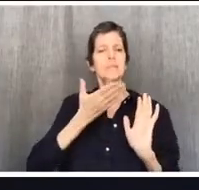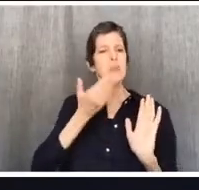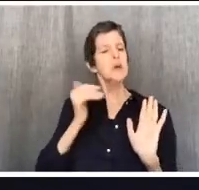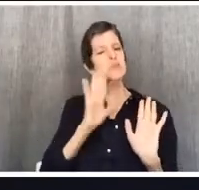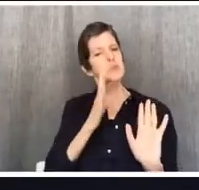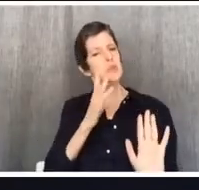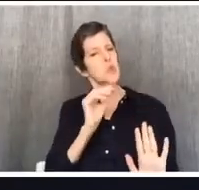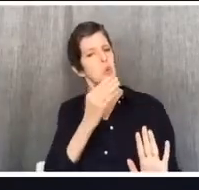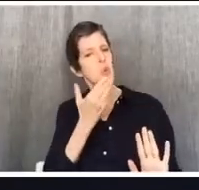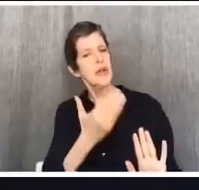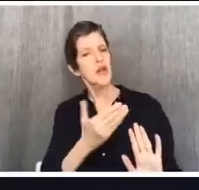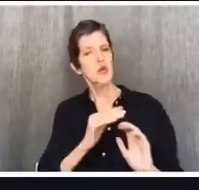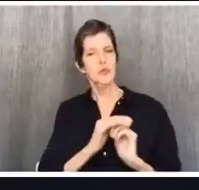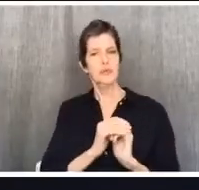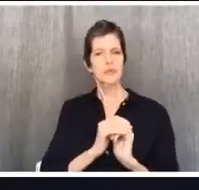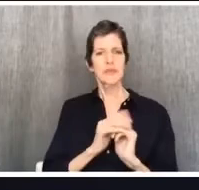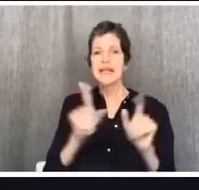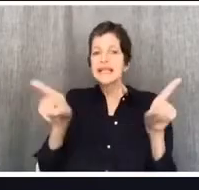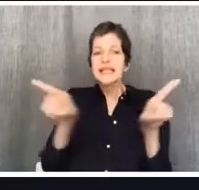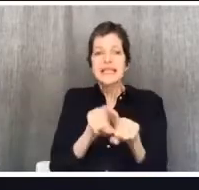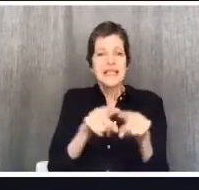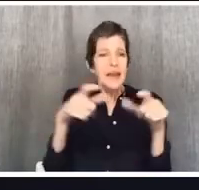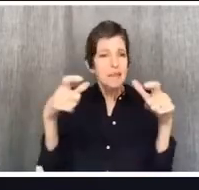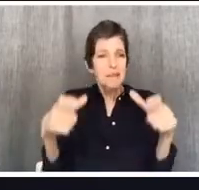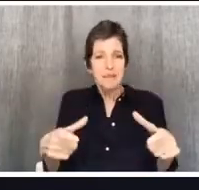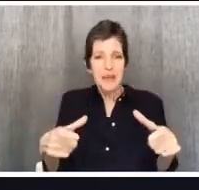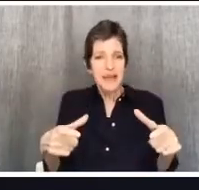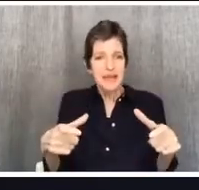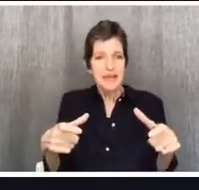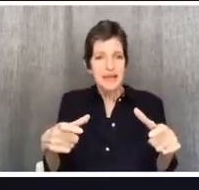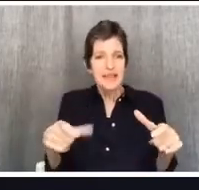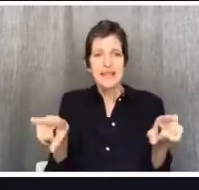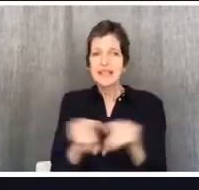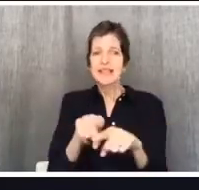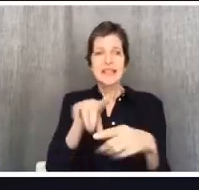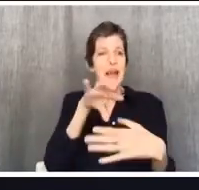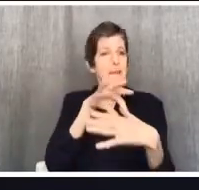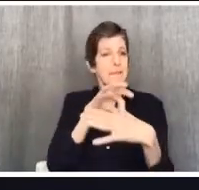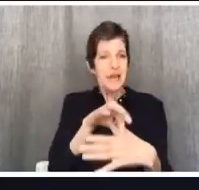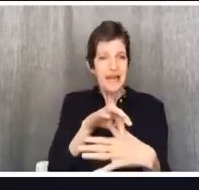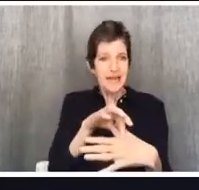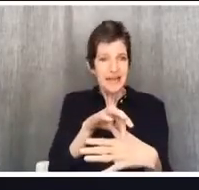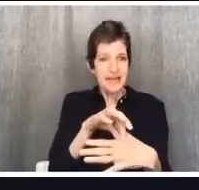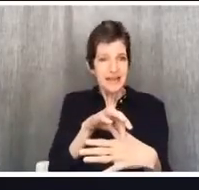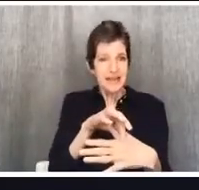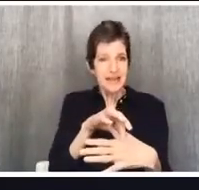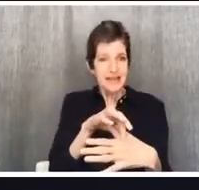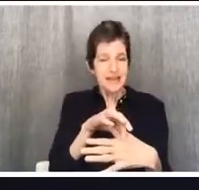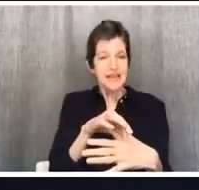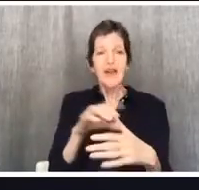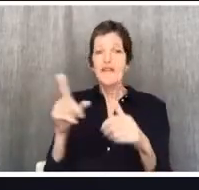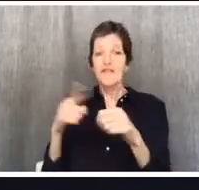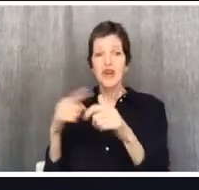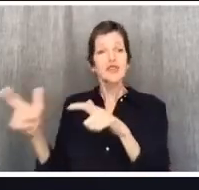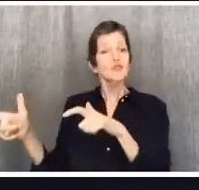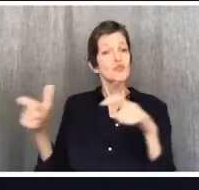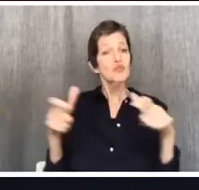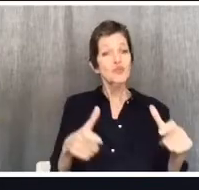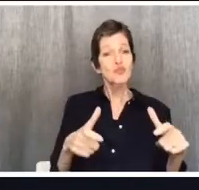Same actual content on the plate, right? But he's saying in these two circumstances, you should do different things.